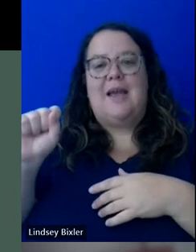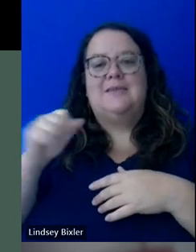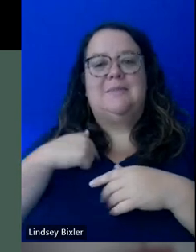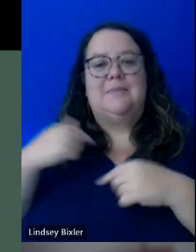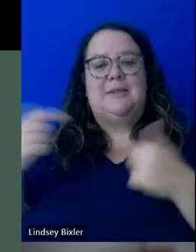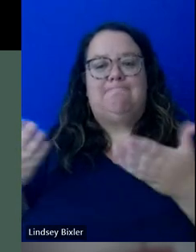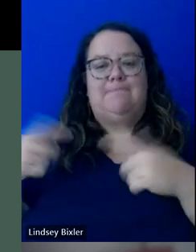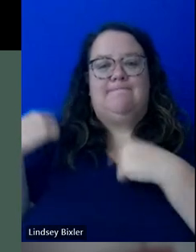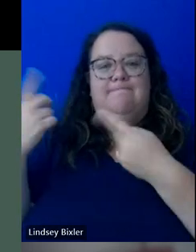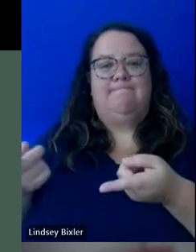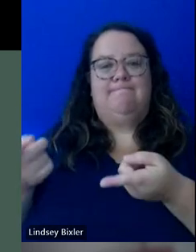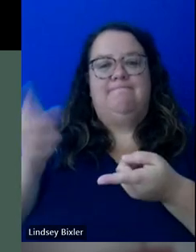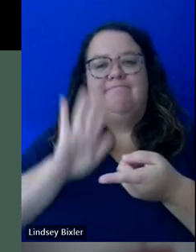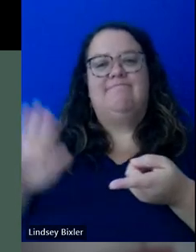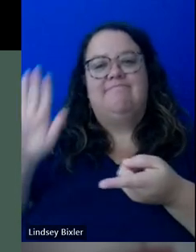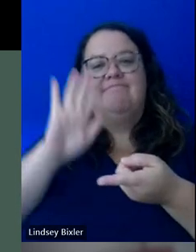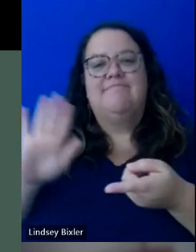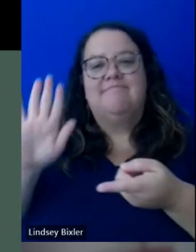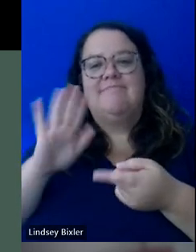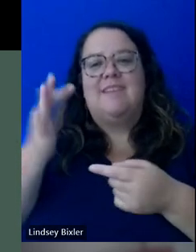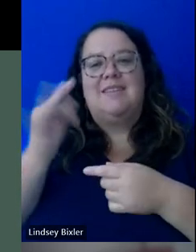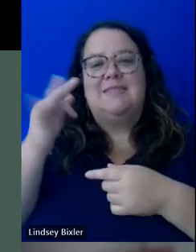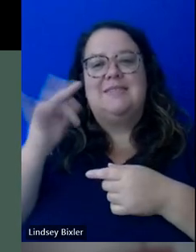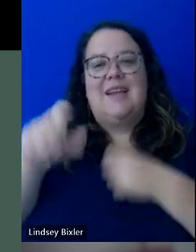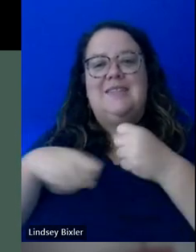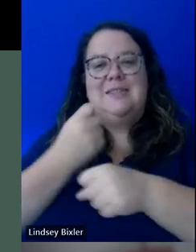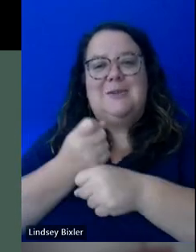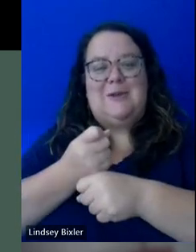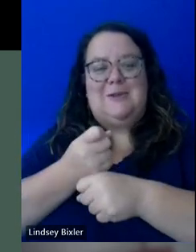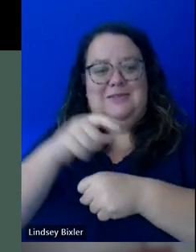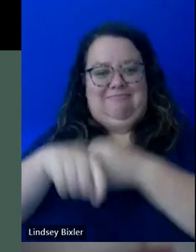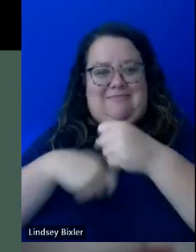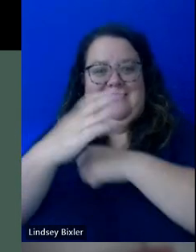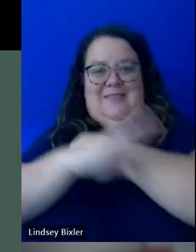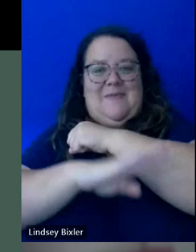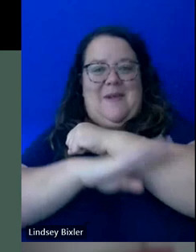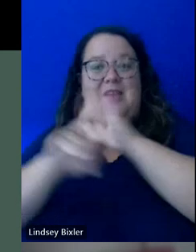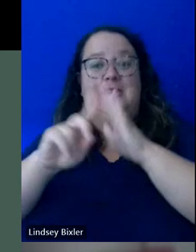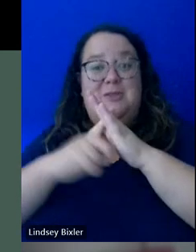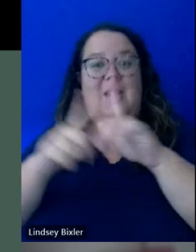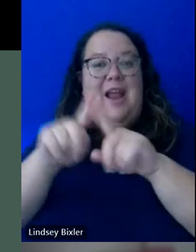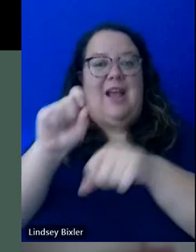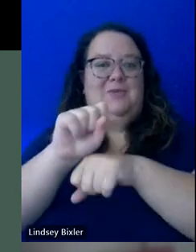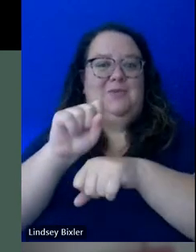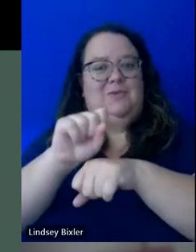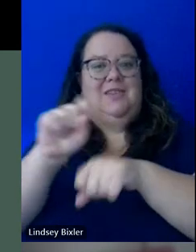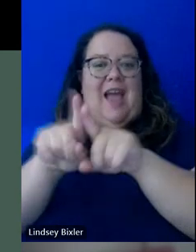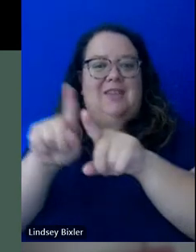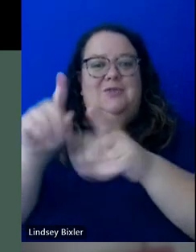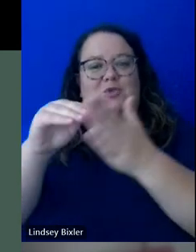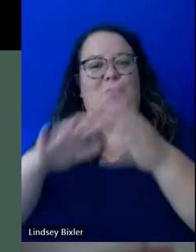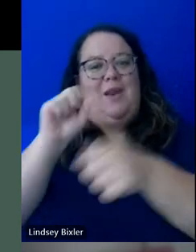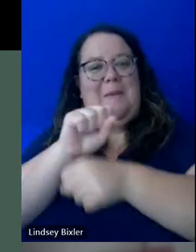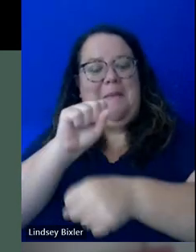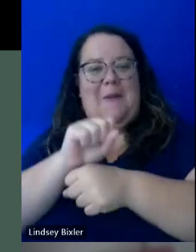for about 19 years coming this fall. So I started out working as a student employee at SAS